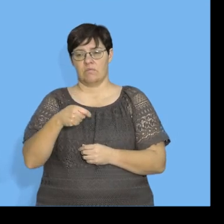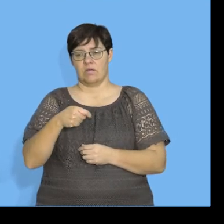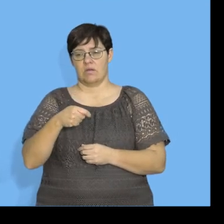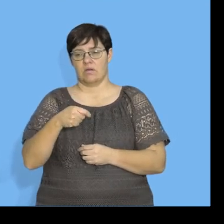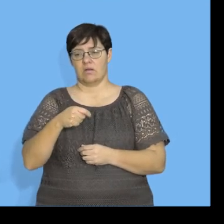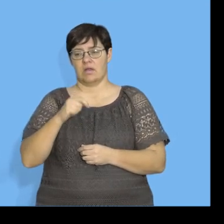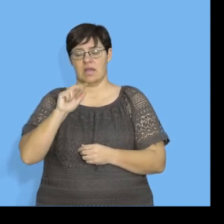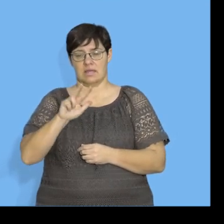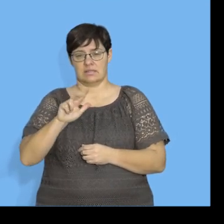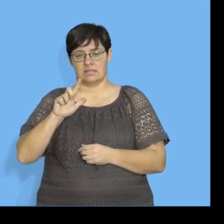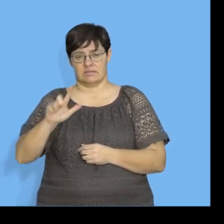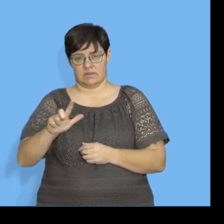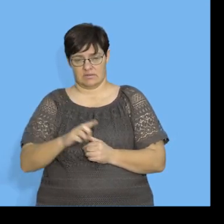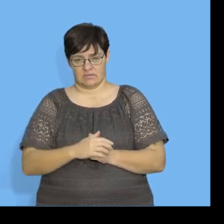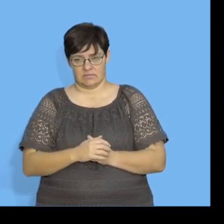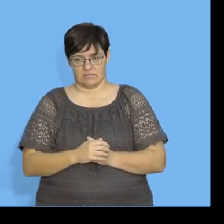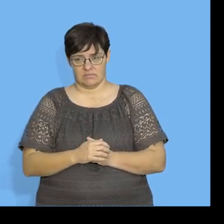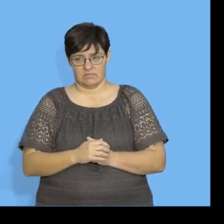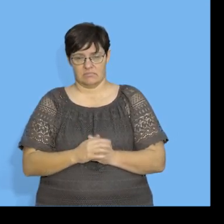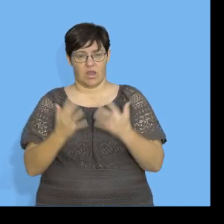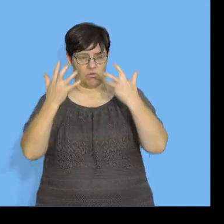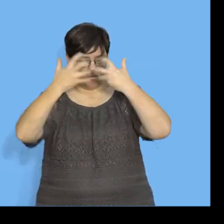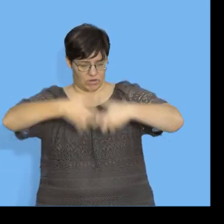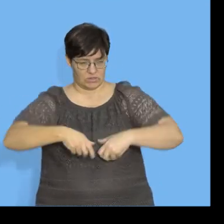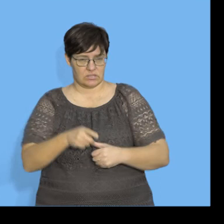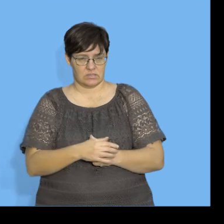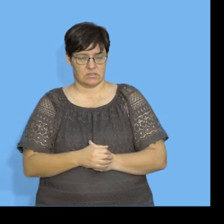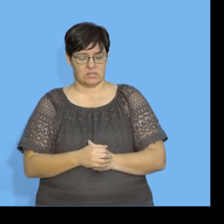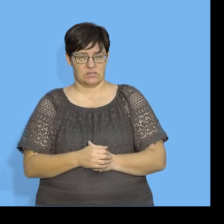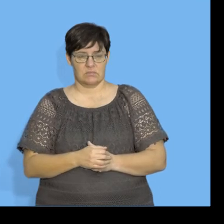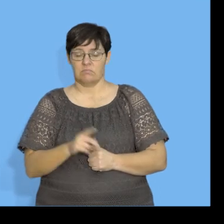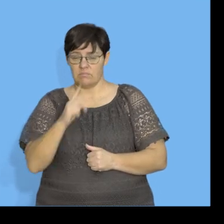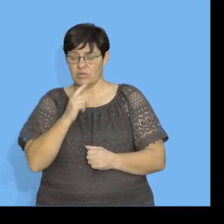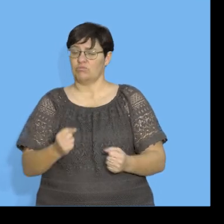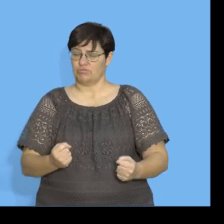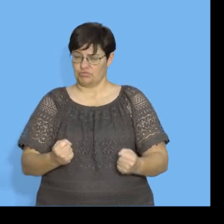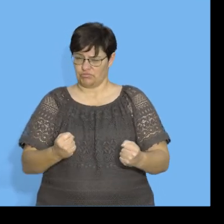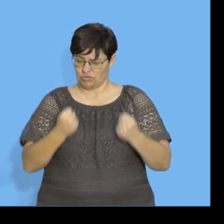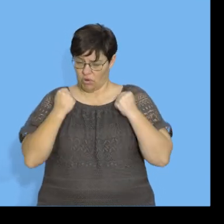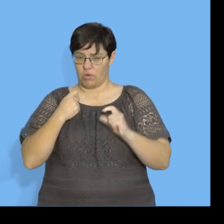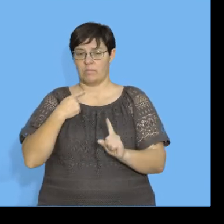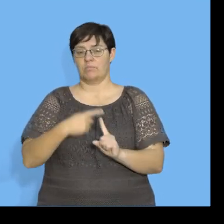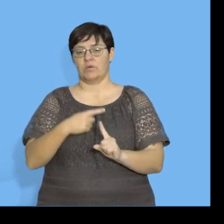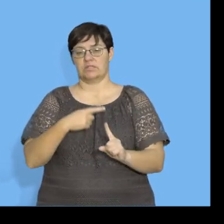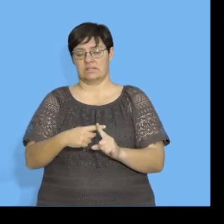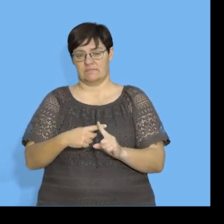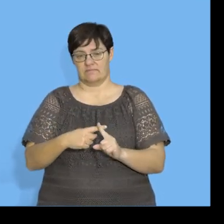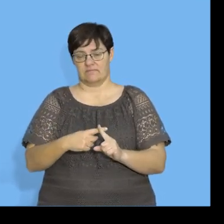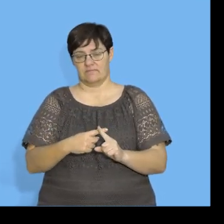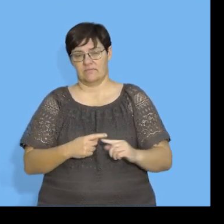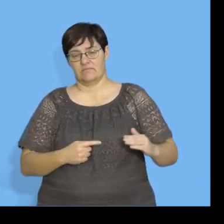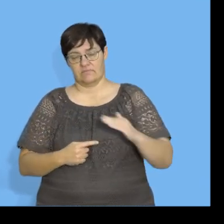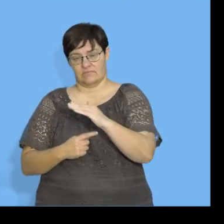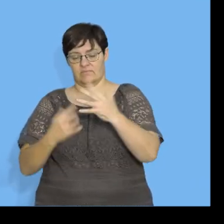.87. That's the correlation, which is actually strong positive